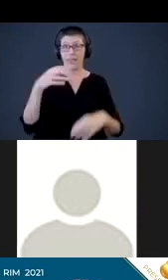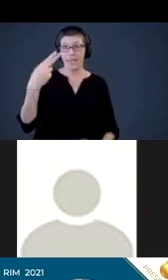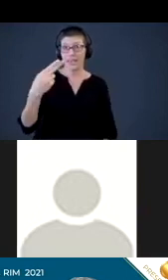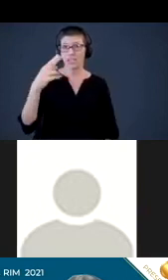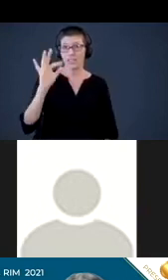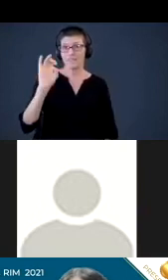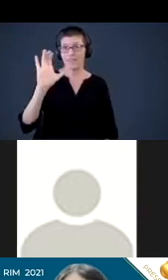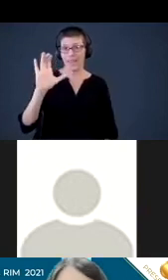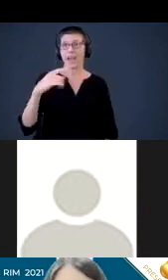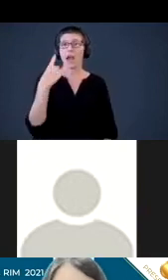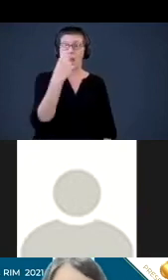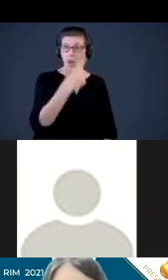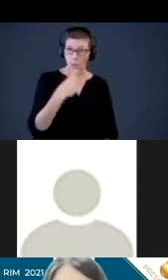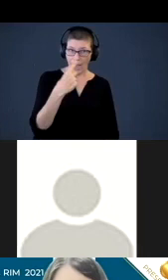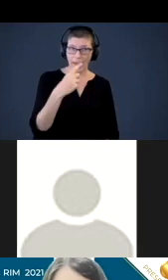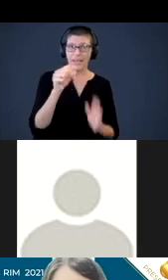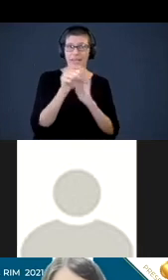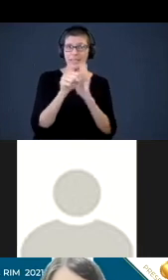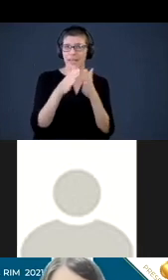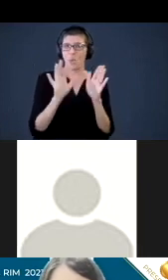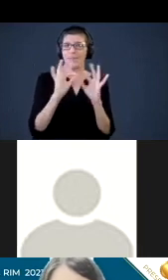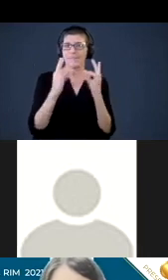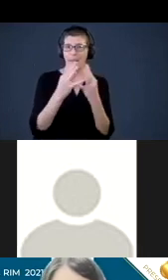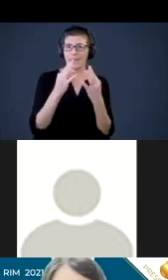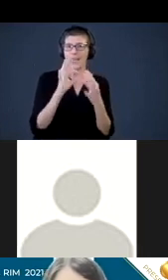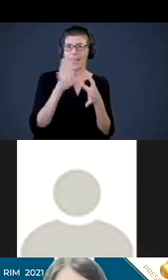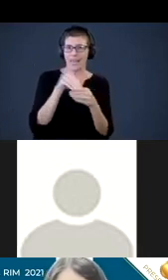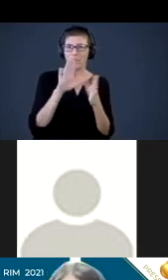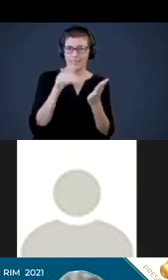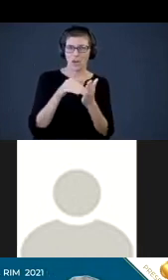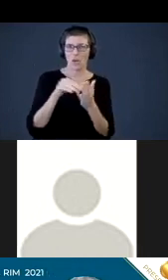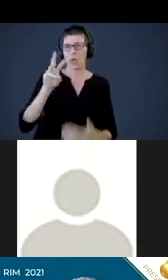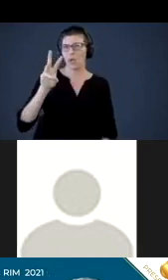which is Hawaii Statewide Family Engagement Center website walkthrough.